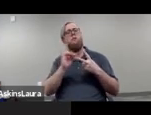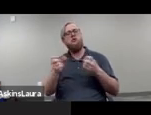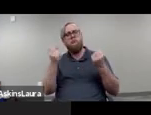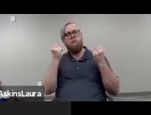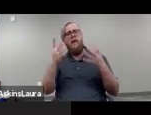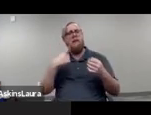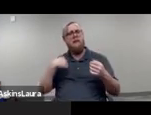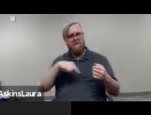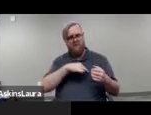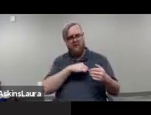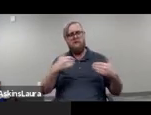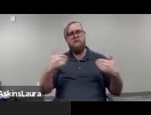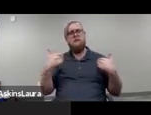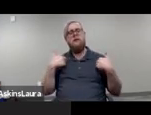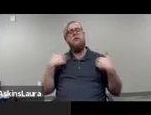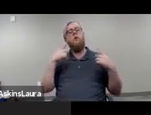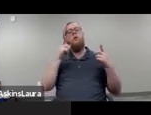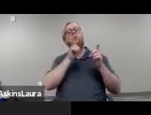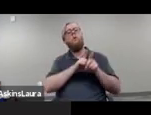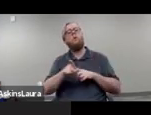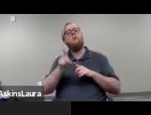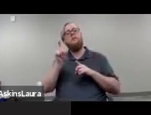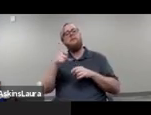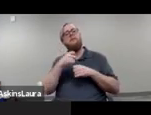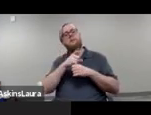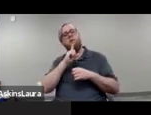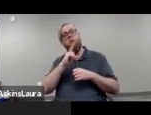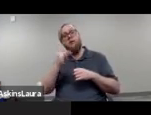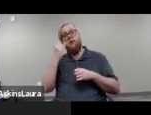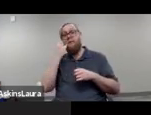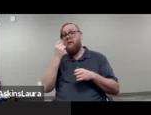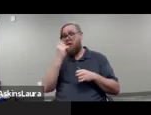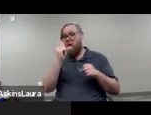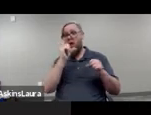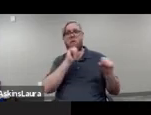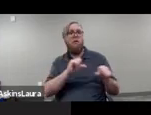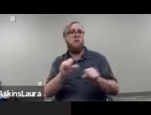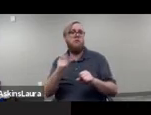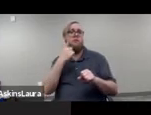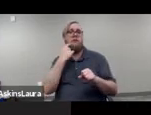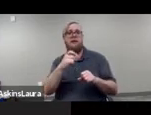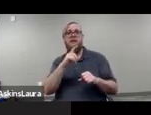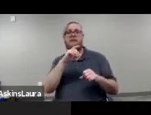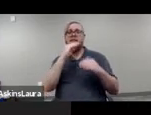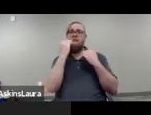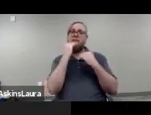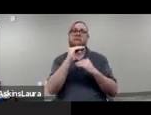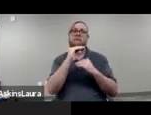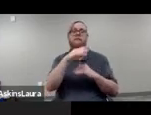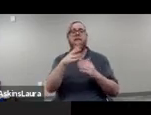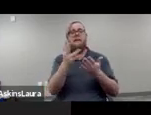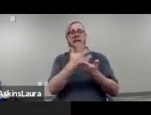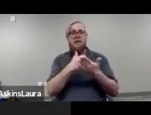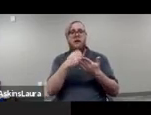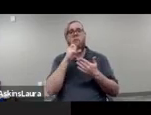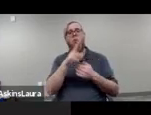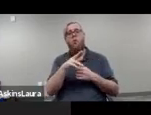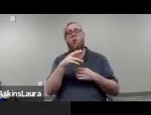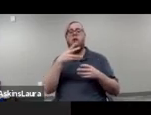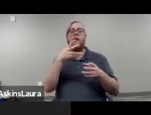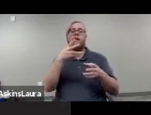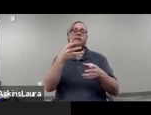we also want to make sure that when that's not possible because of fixed incomes and you know living off of let's say